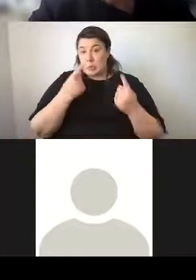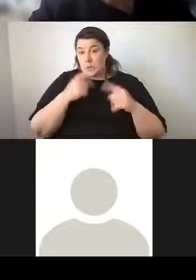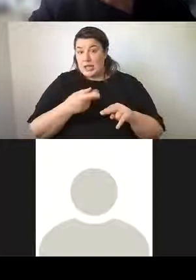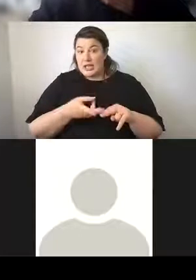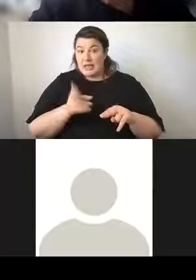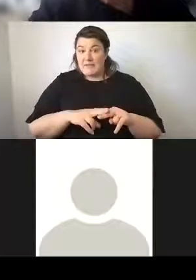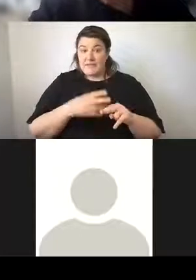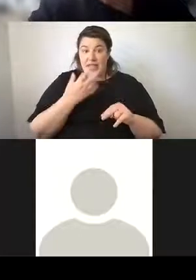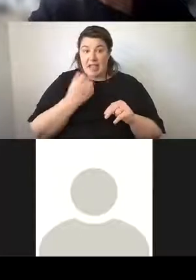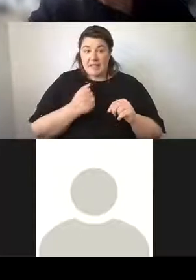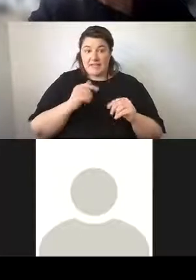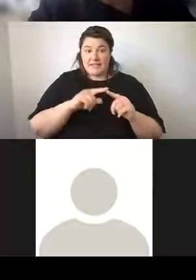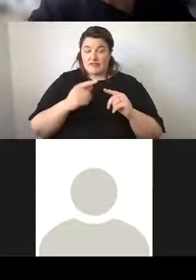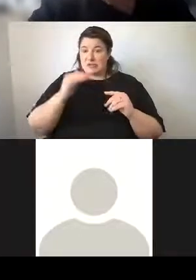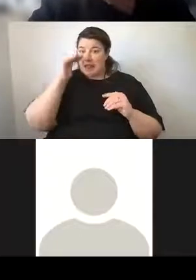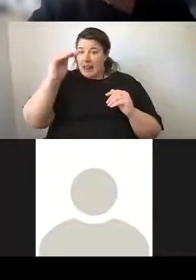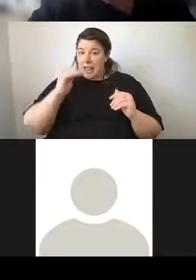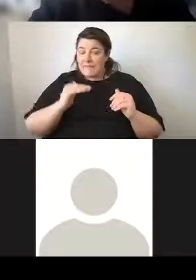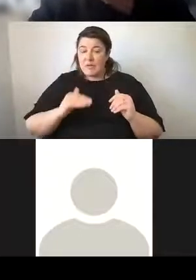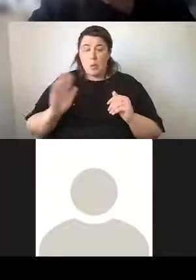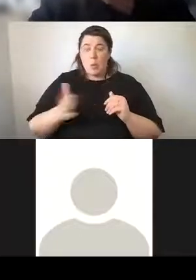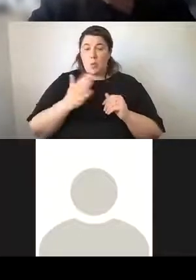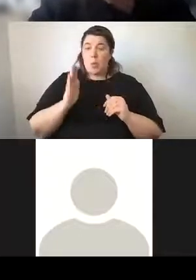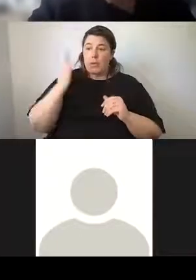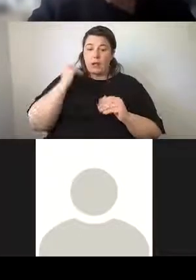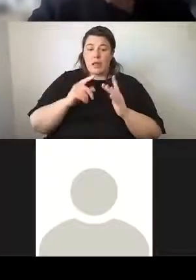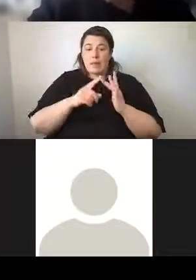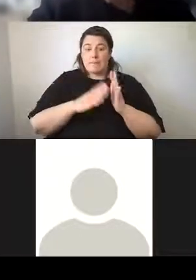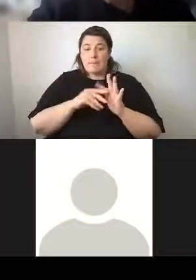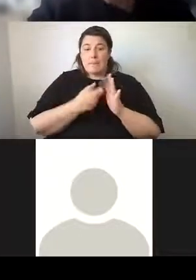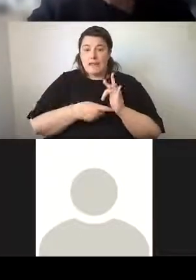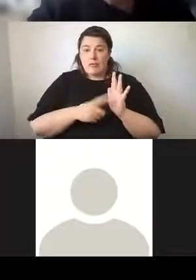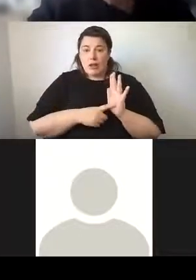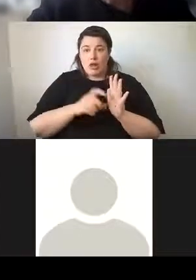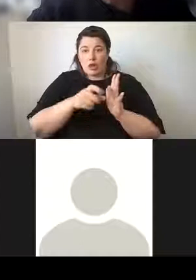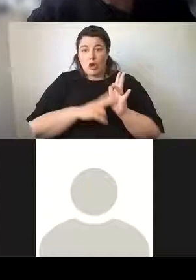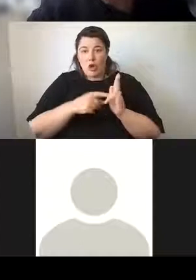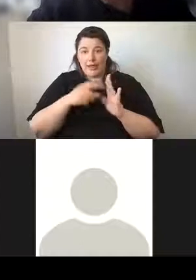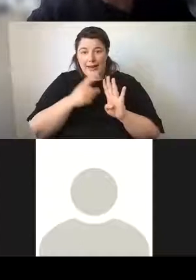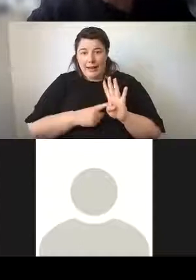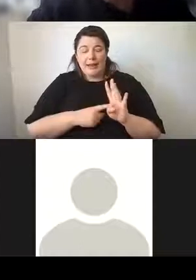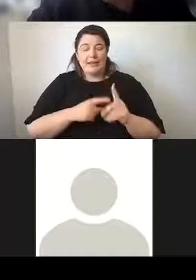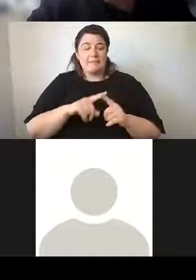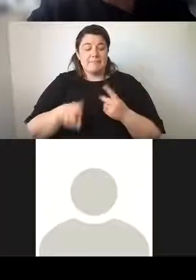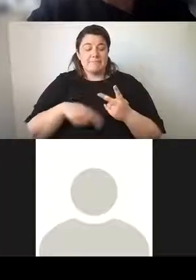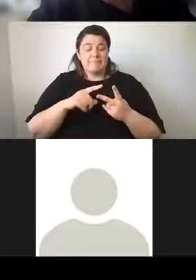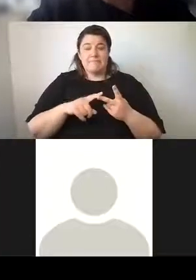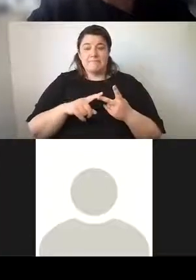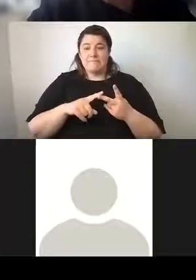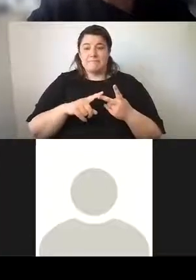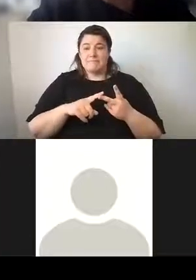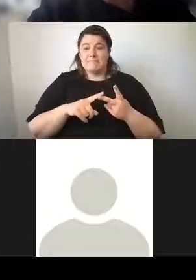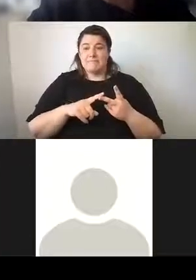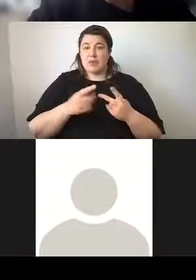whether they were all imperial colonies, whether they were places where